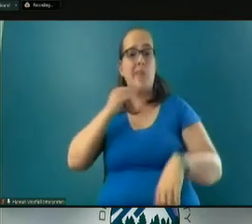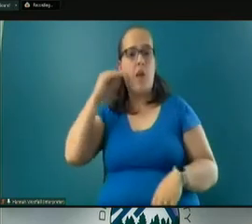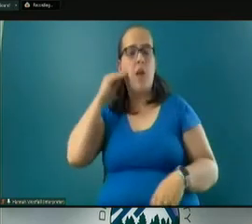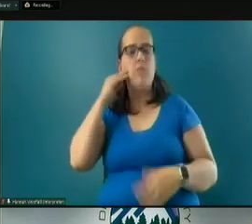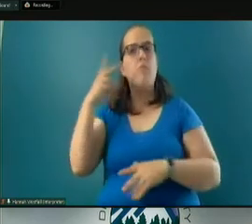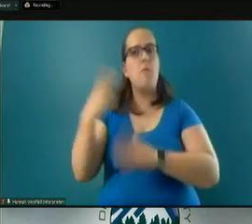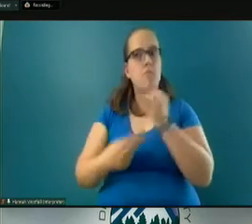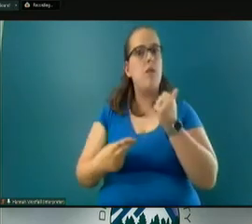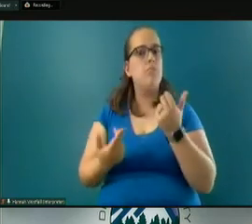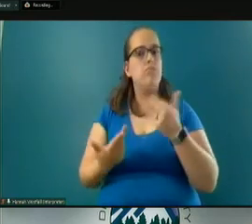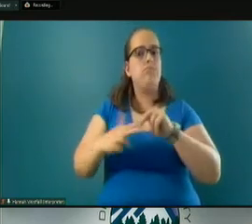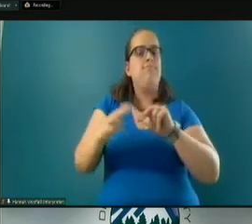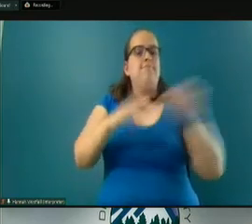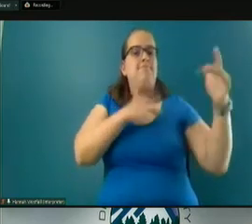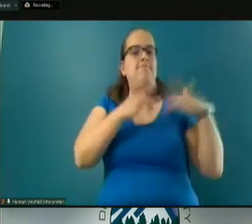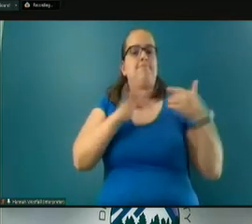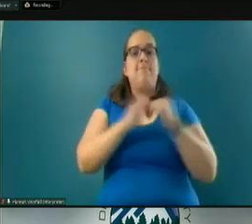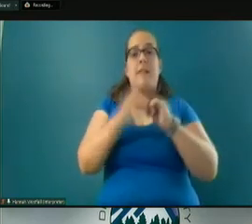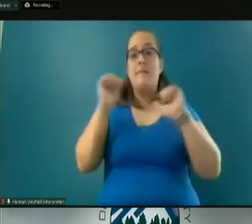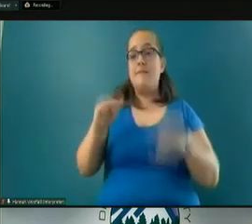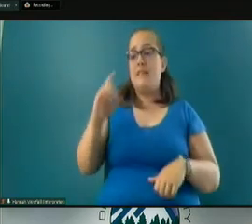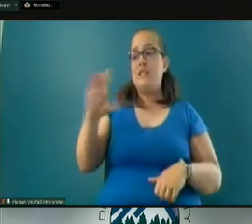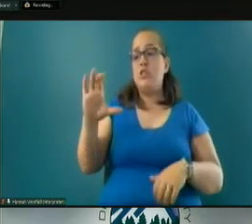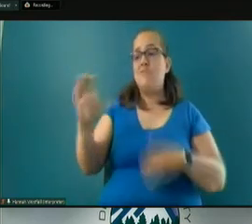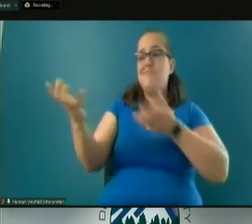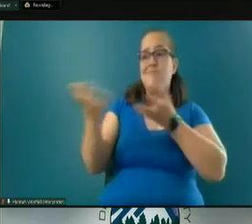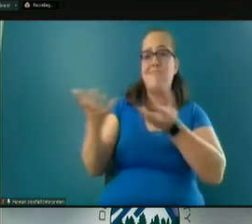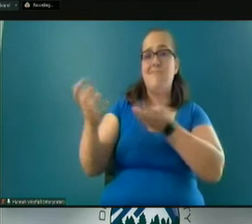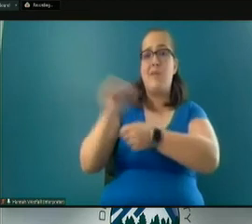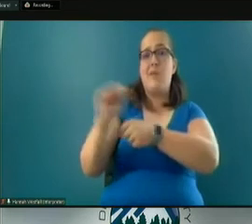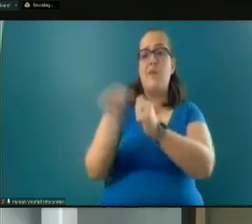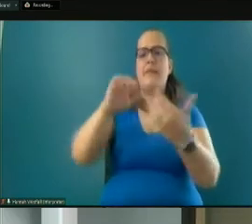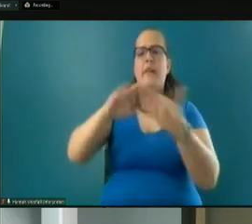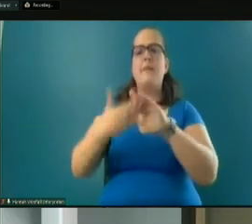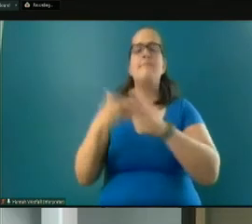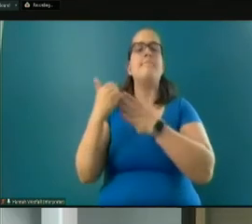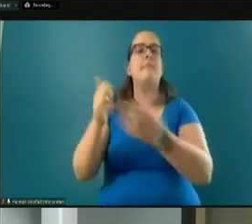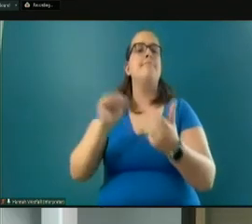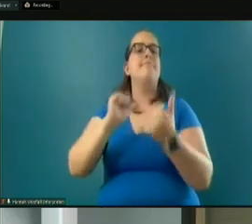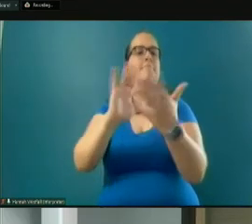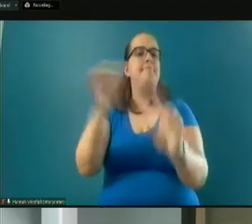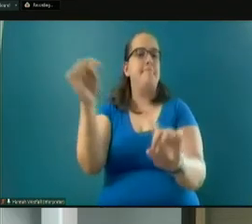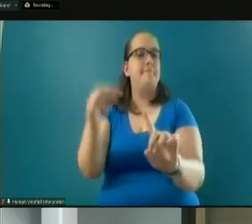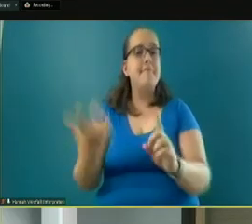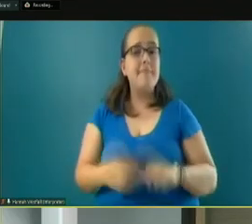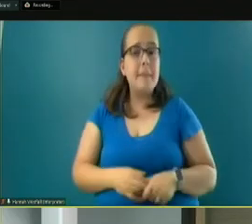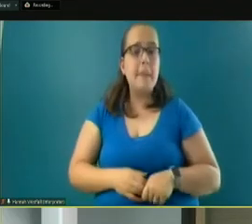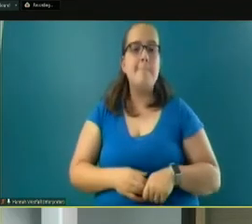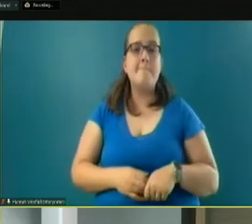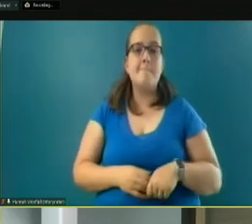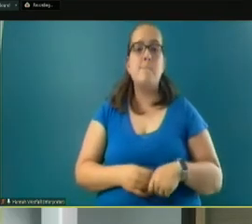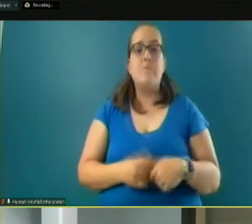regional concerns. How can Deschutes County work with the community to help address this? Yeah, this